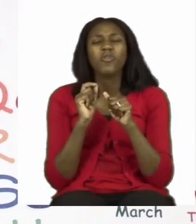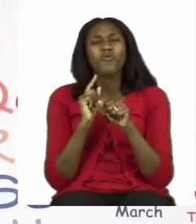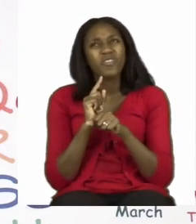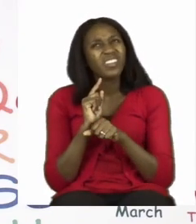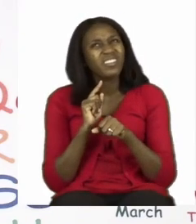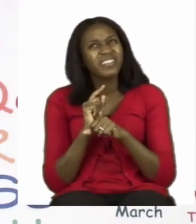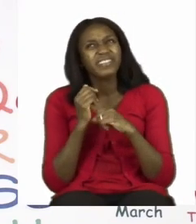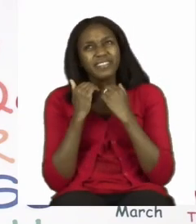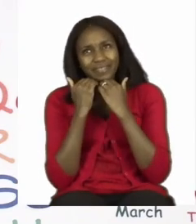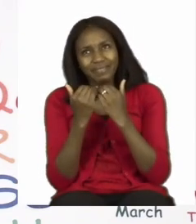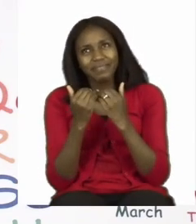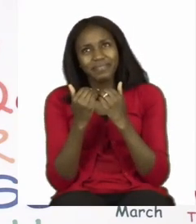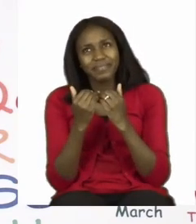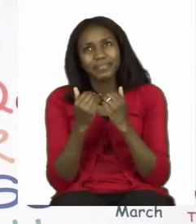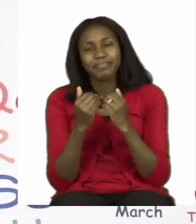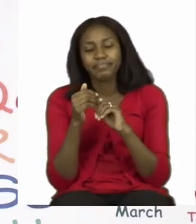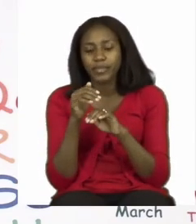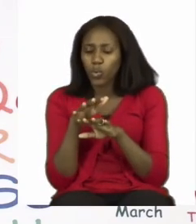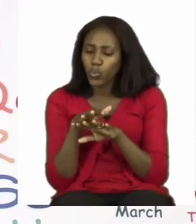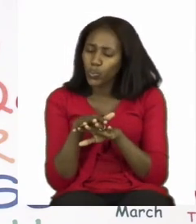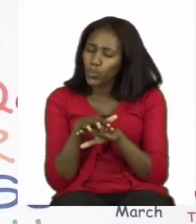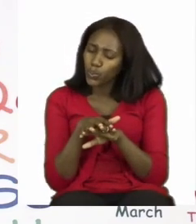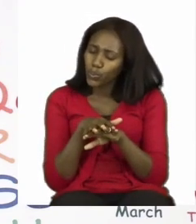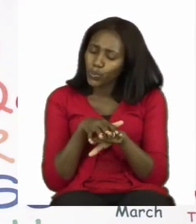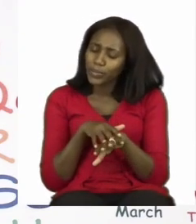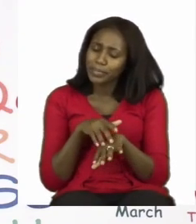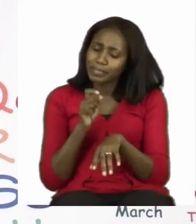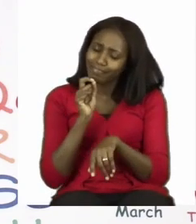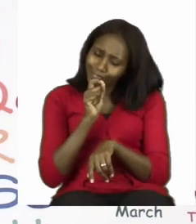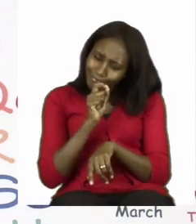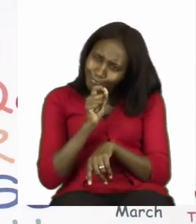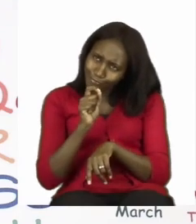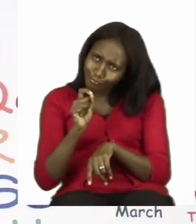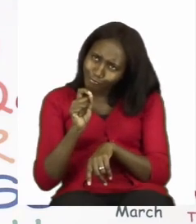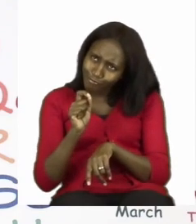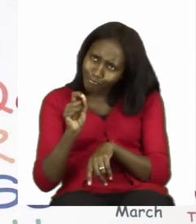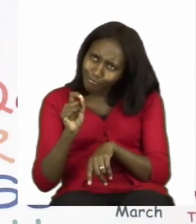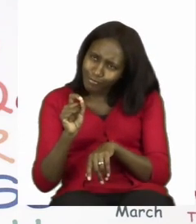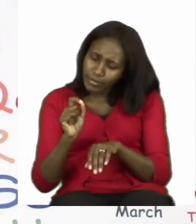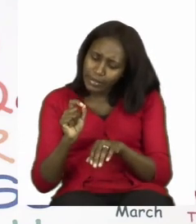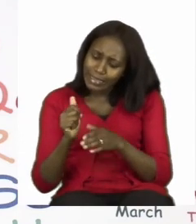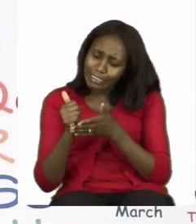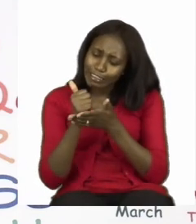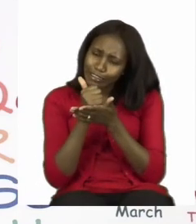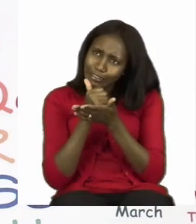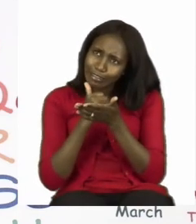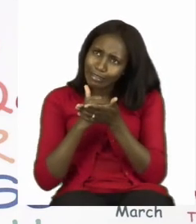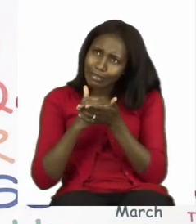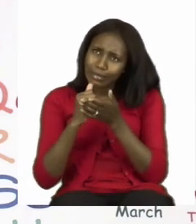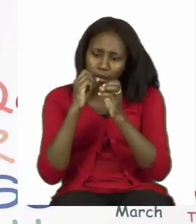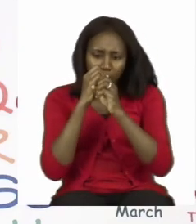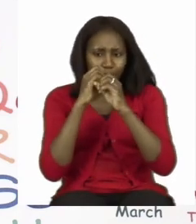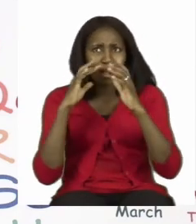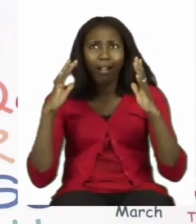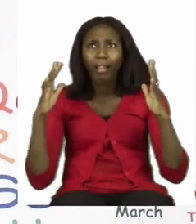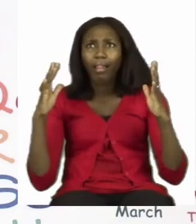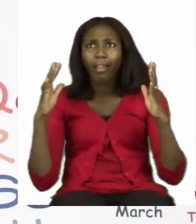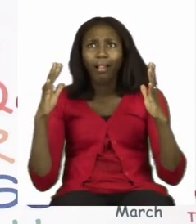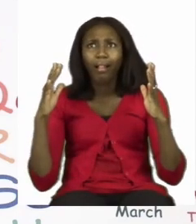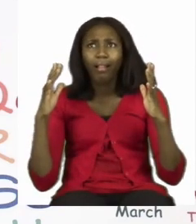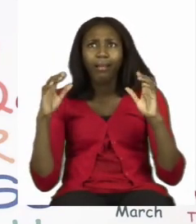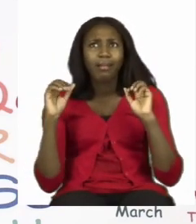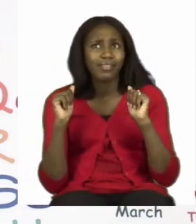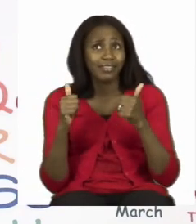And then we press our pencil hard on the paper. Then the last one is to